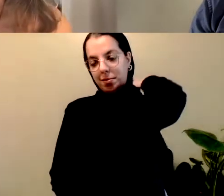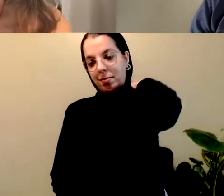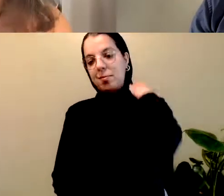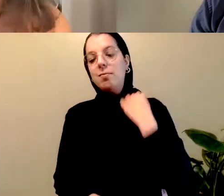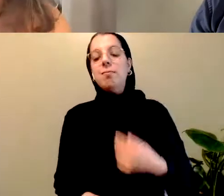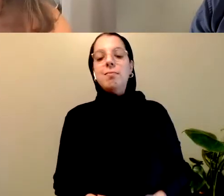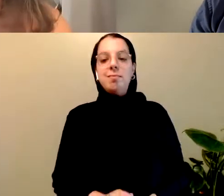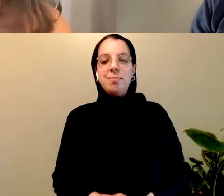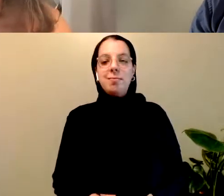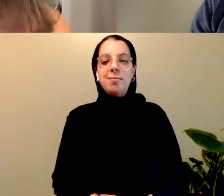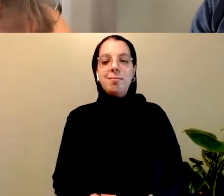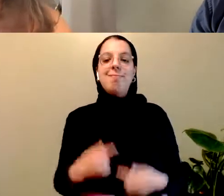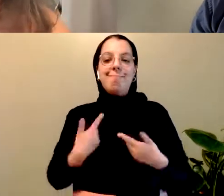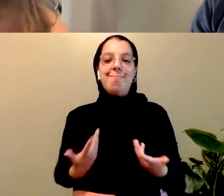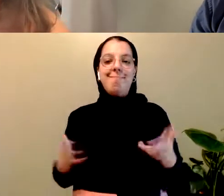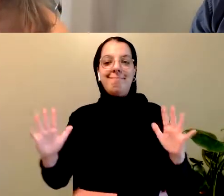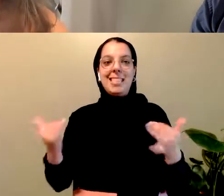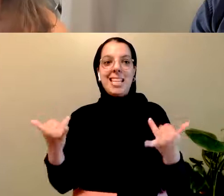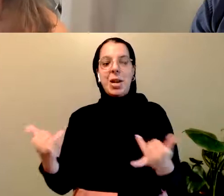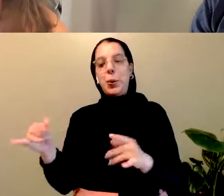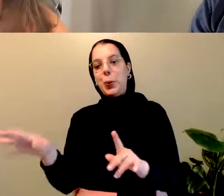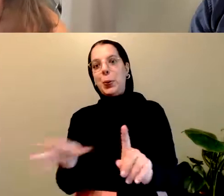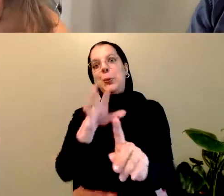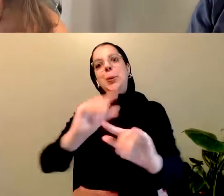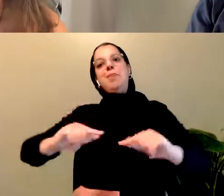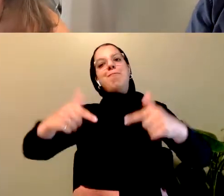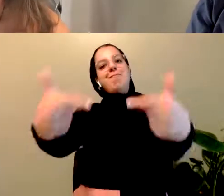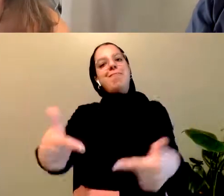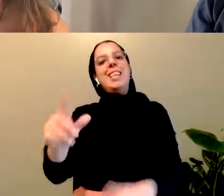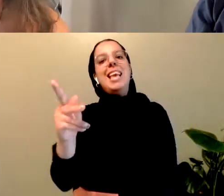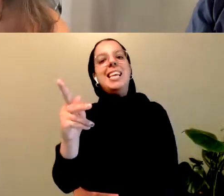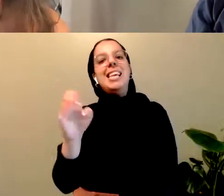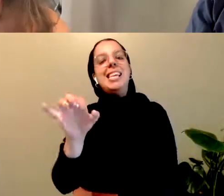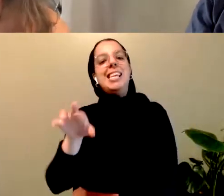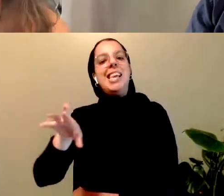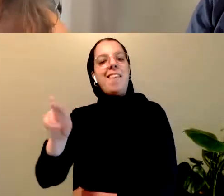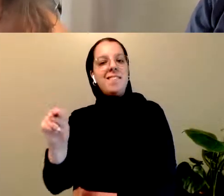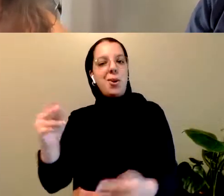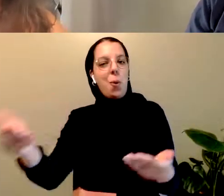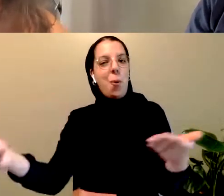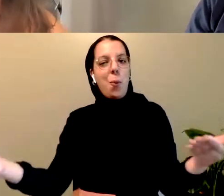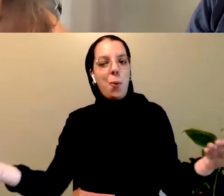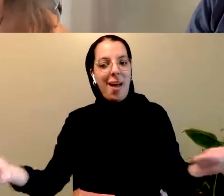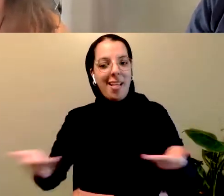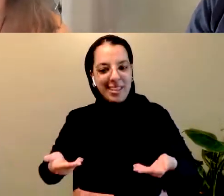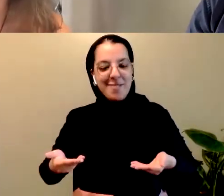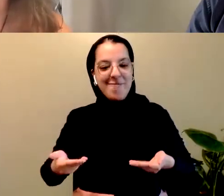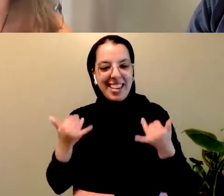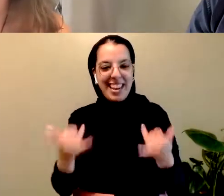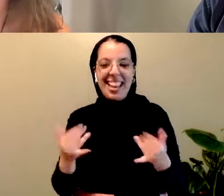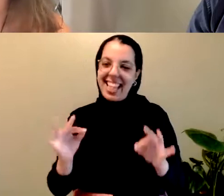to pass the zoom spotlight to Kevin, and I welcome you, Kevin, today. Thank you.